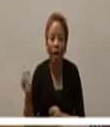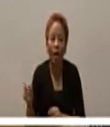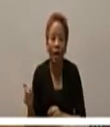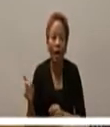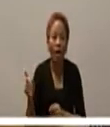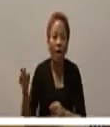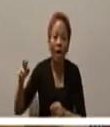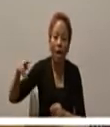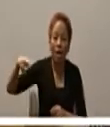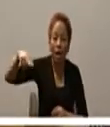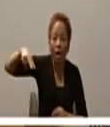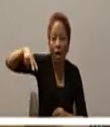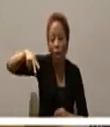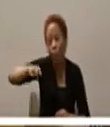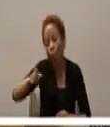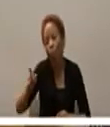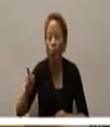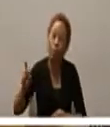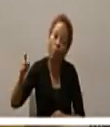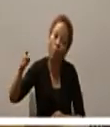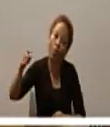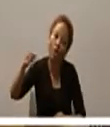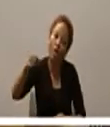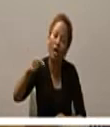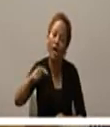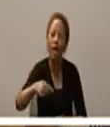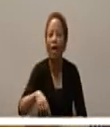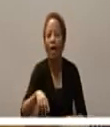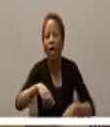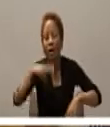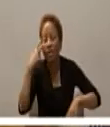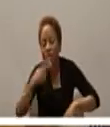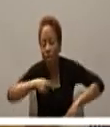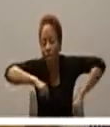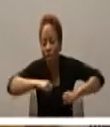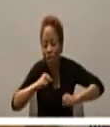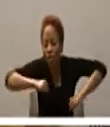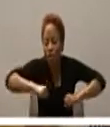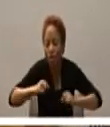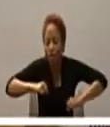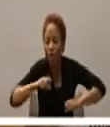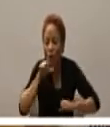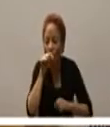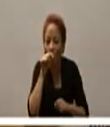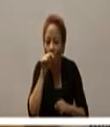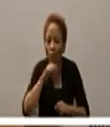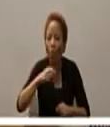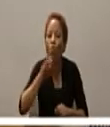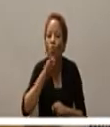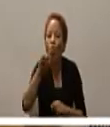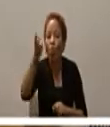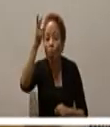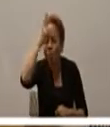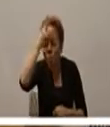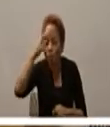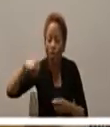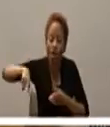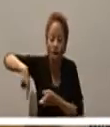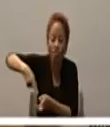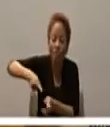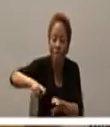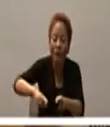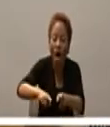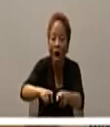weaving through the villages with the chickens and the goats on the road and things like that the sand the river crossings